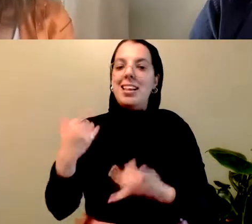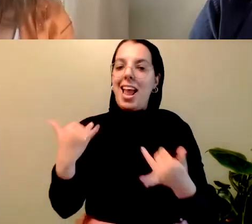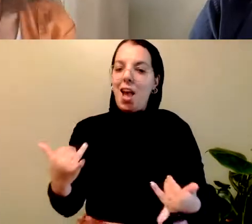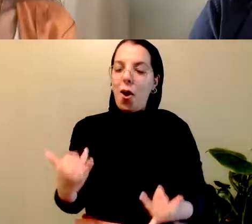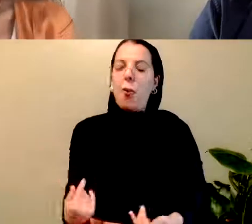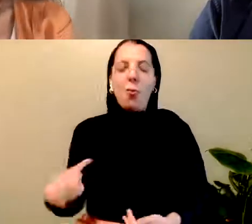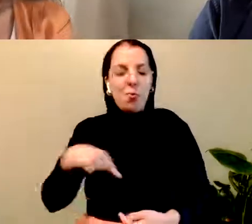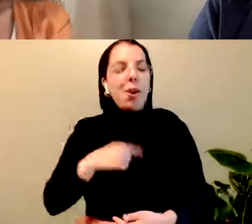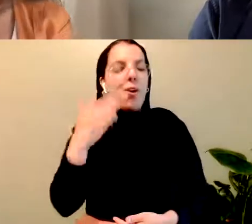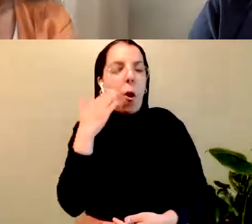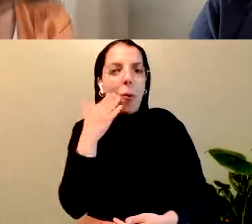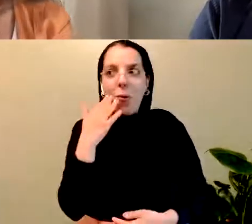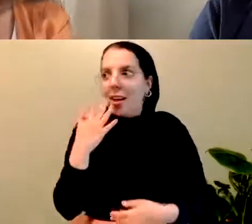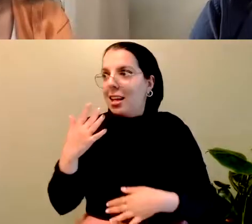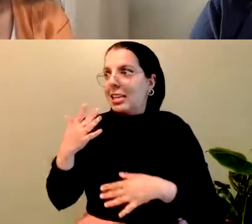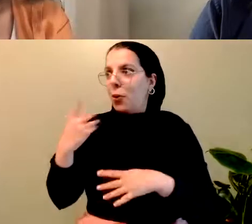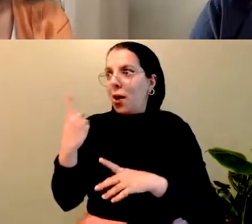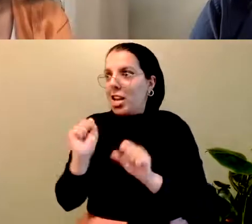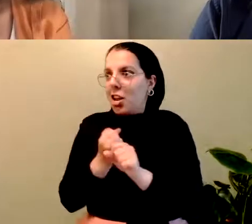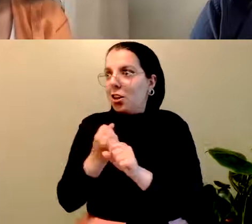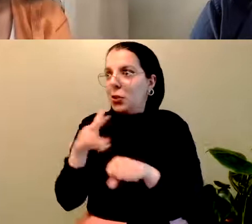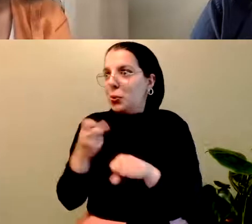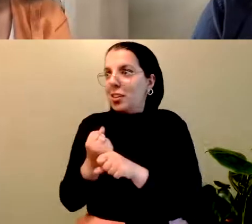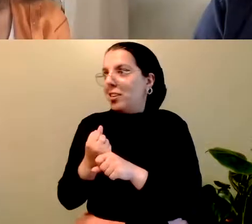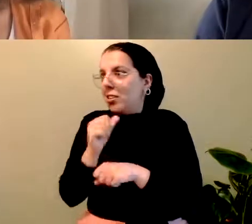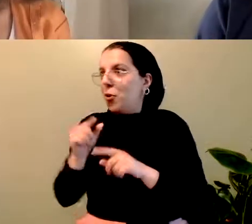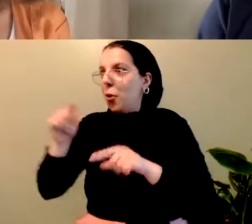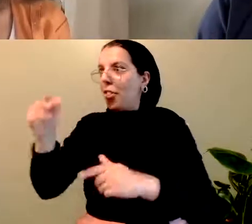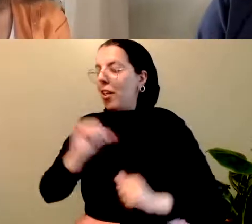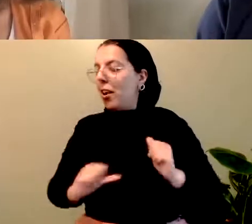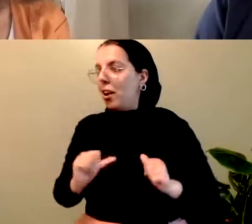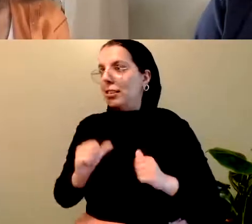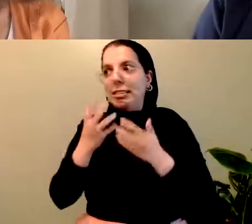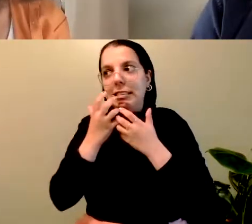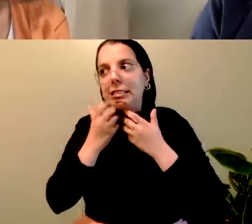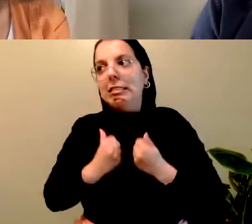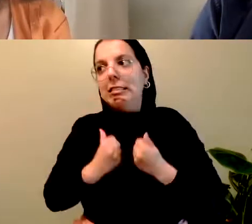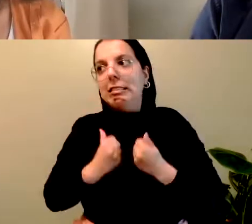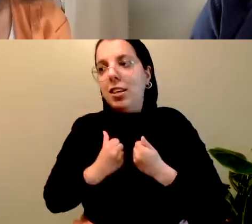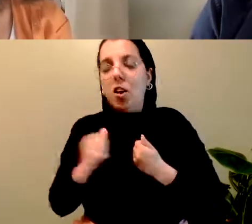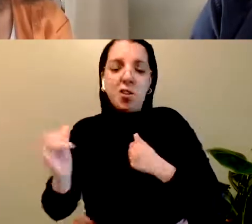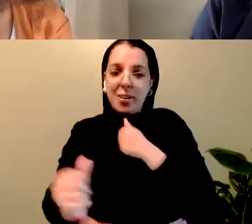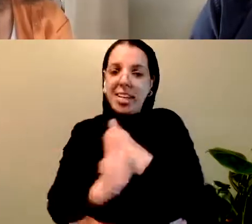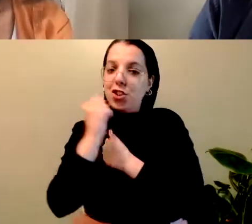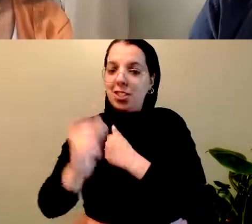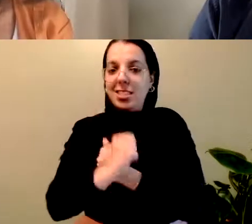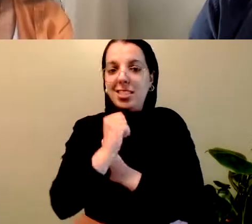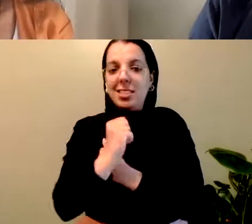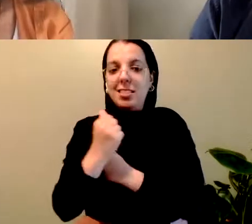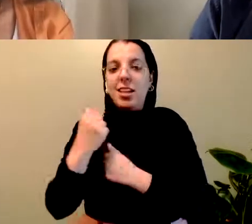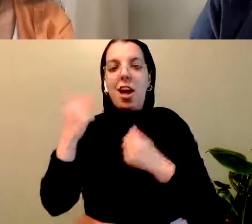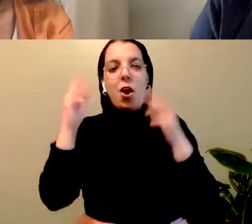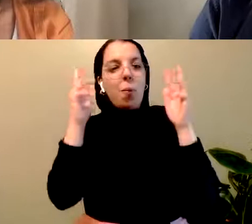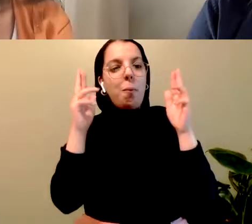precious and dangerous that can be. I hope we can all find ourselves there again